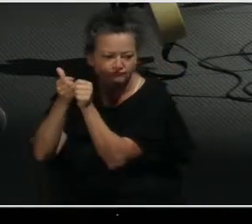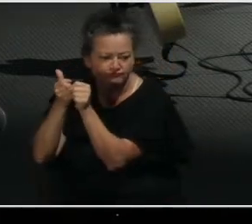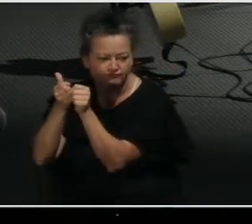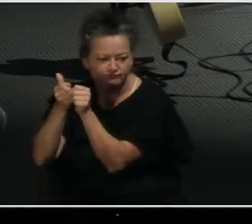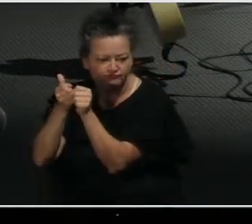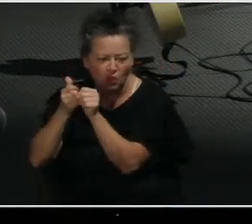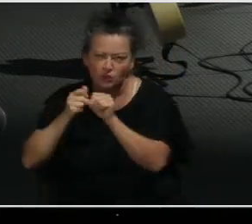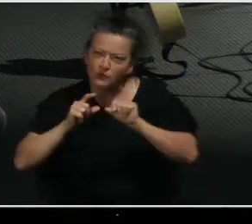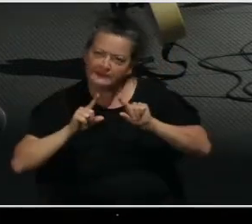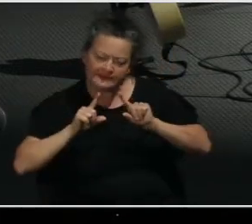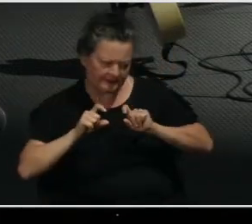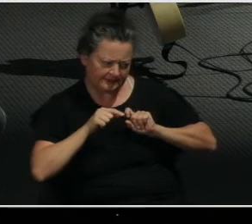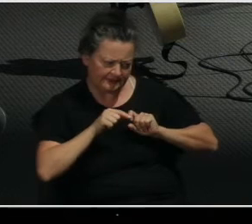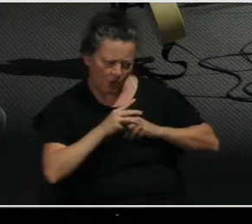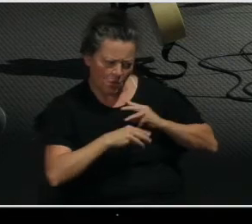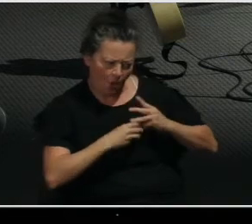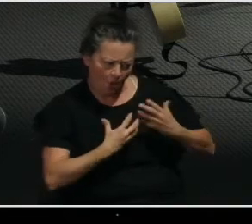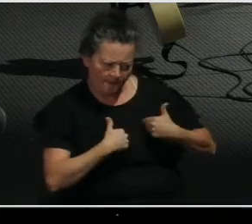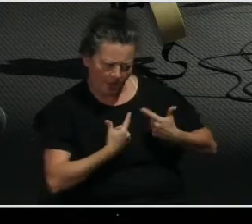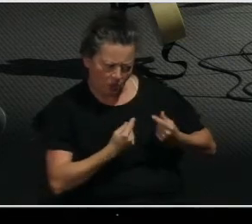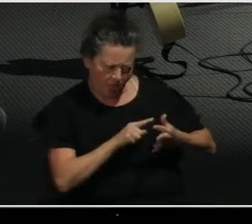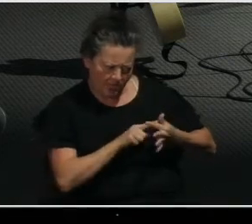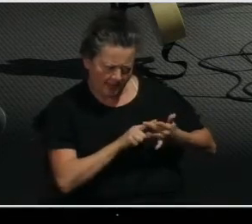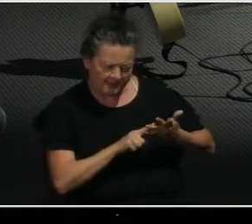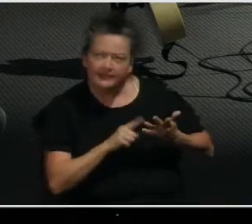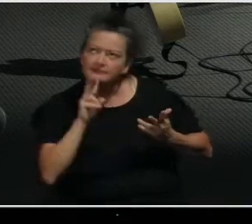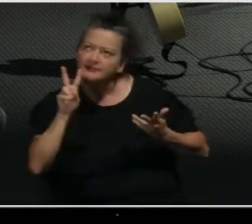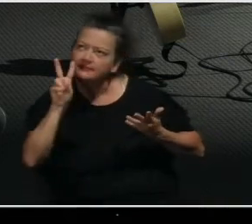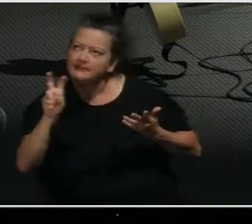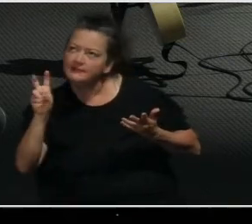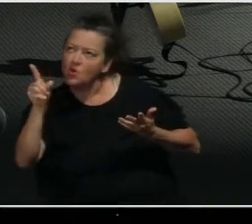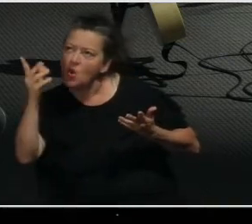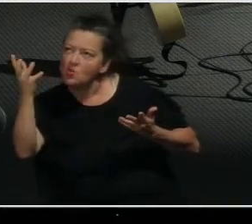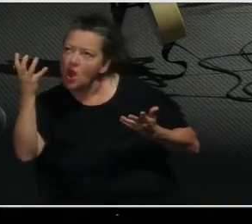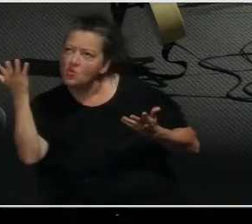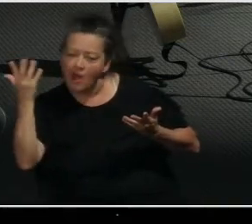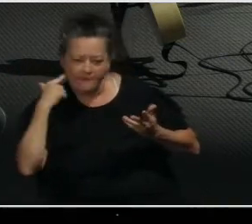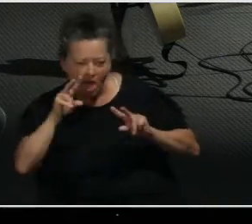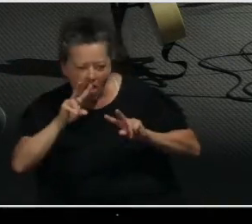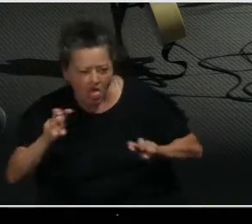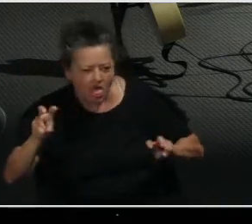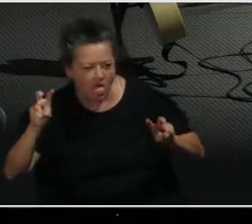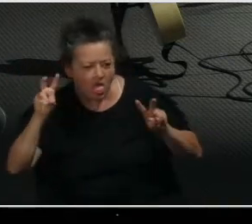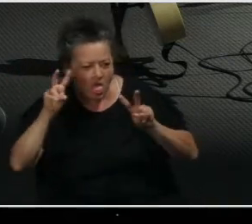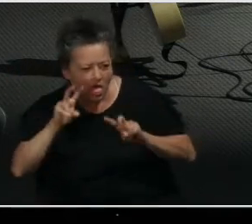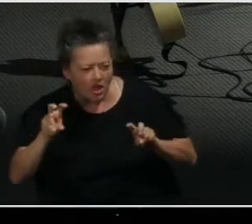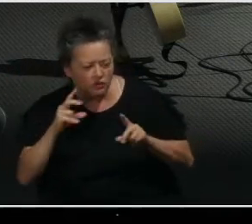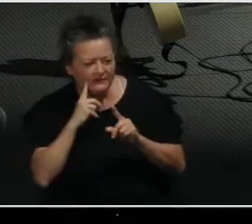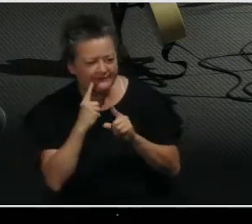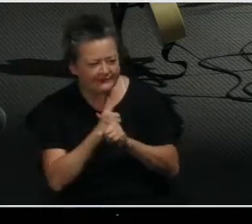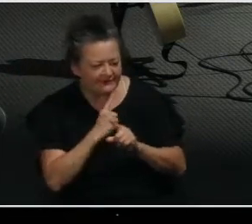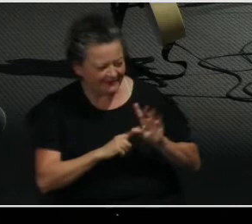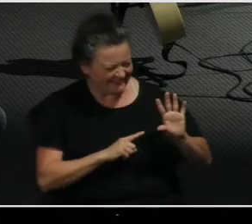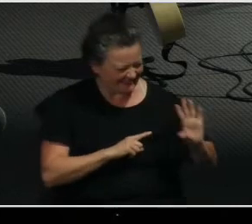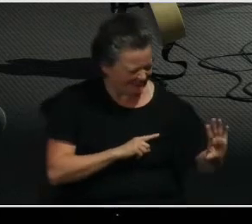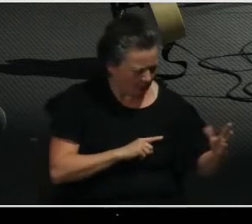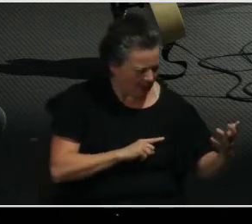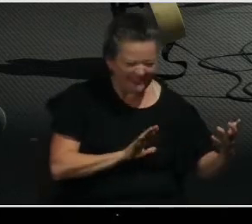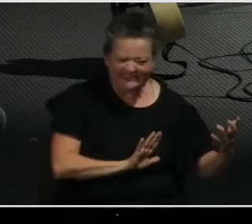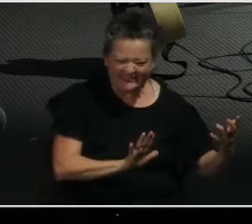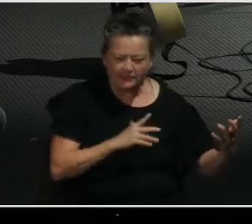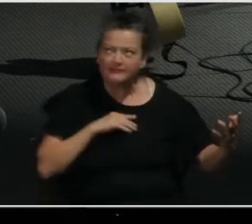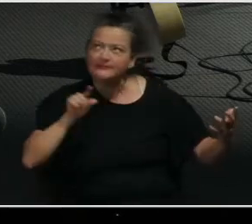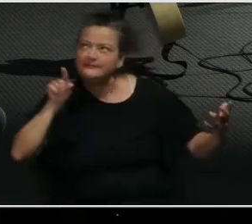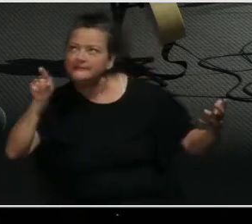what is good and pleasing and perfect. So he's presenting a contrast there. Don't